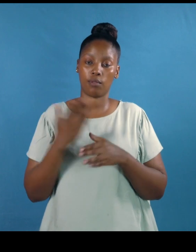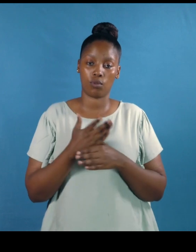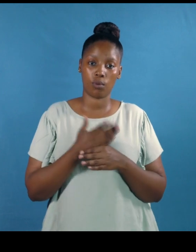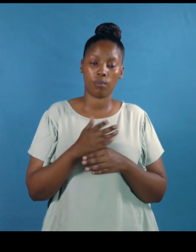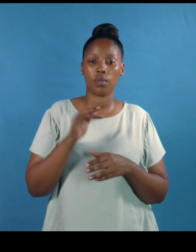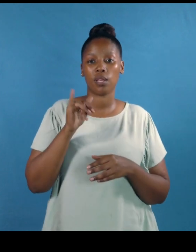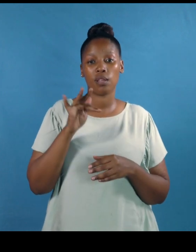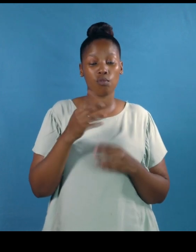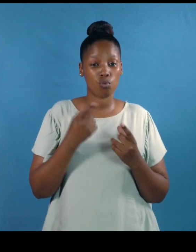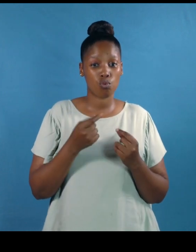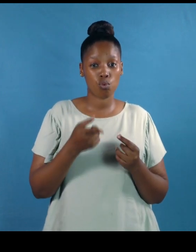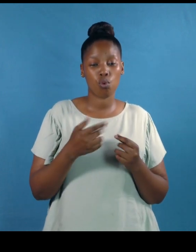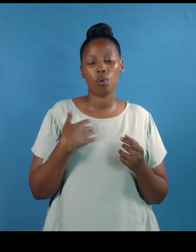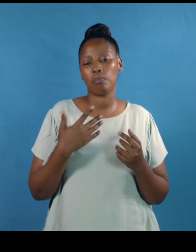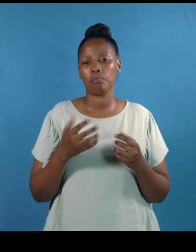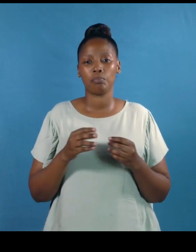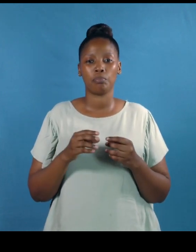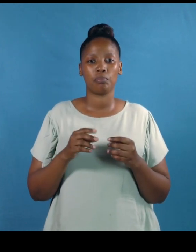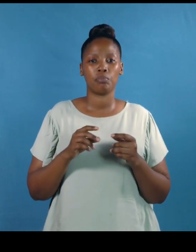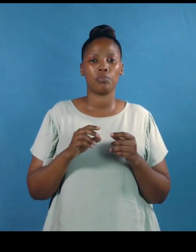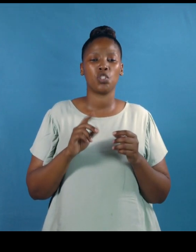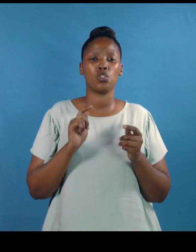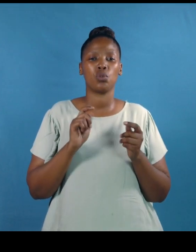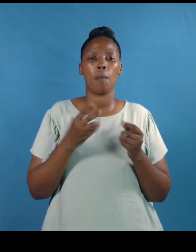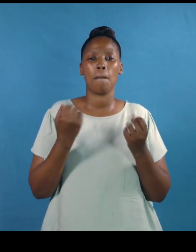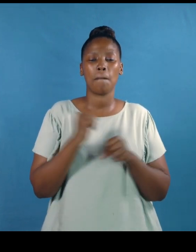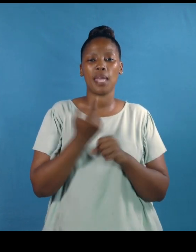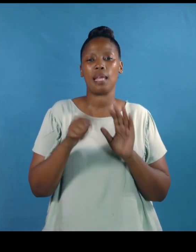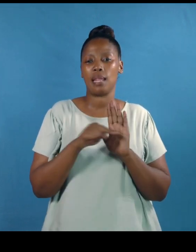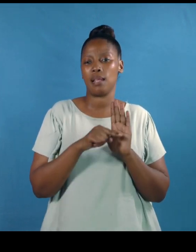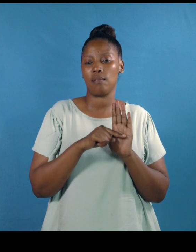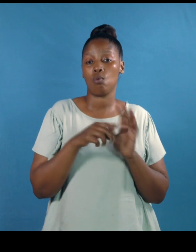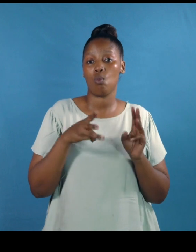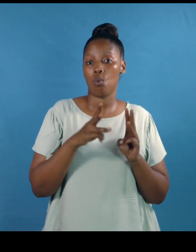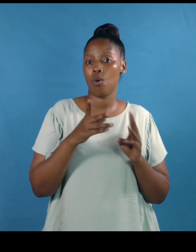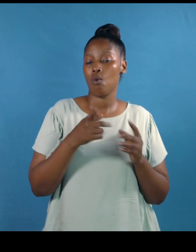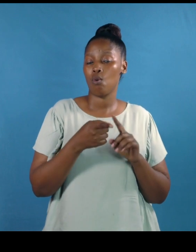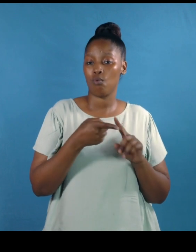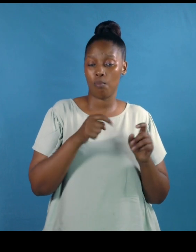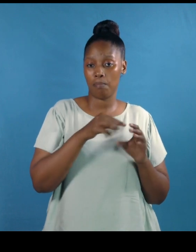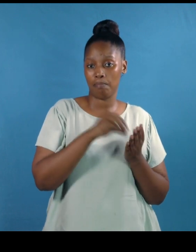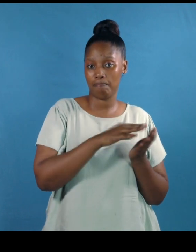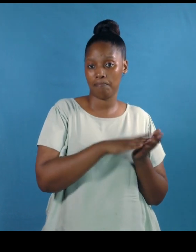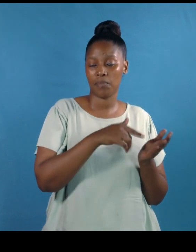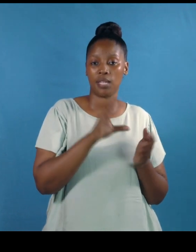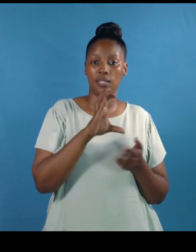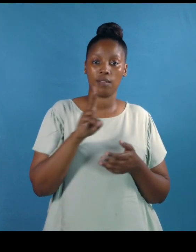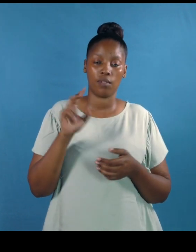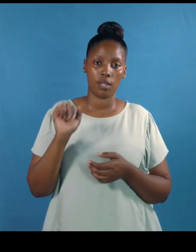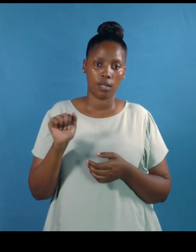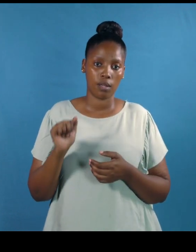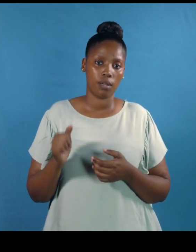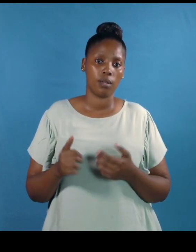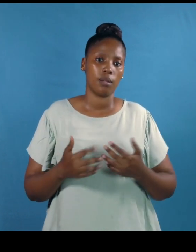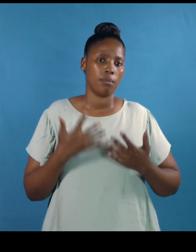create a negative image of yourself on your CV you will be seen as someone who can't commit and someone that's not worth the